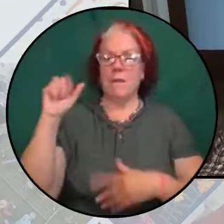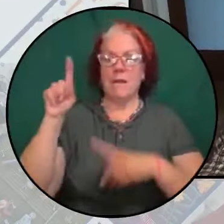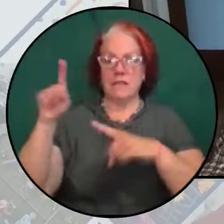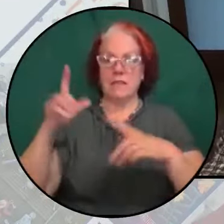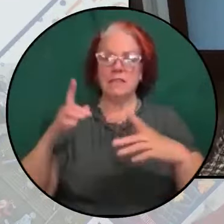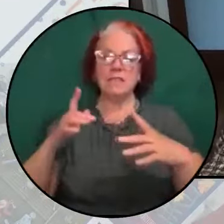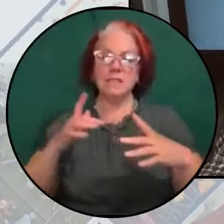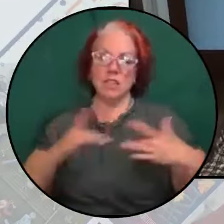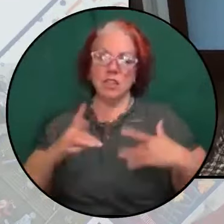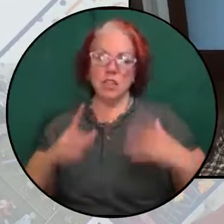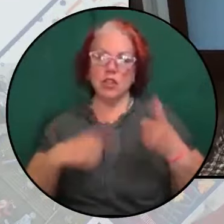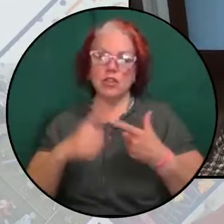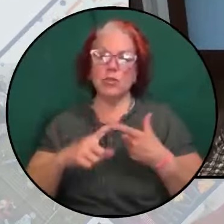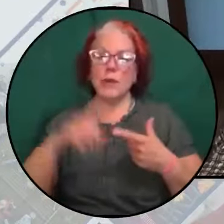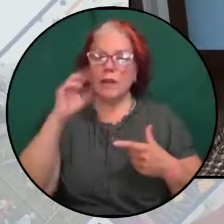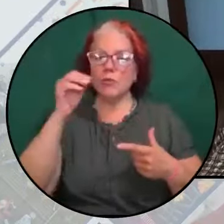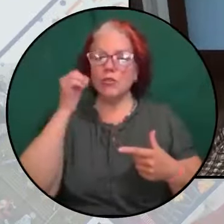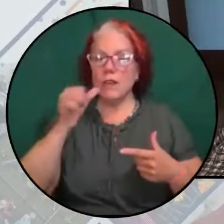gender violence